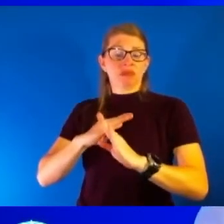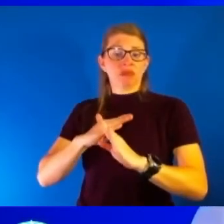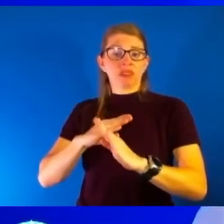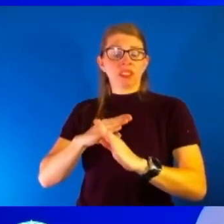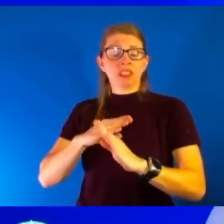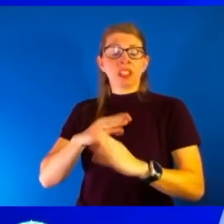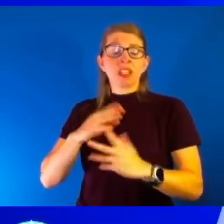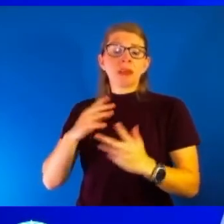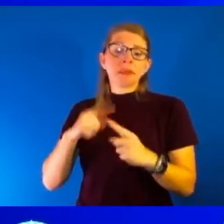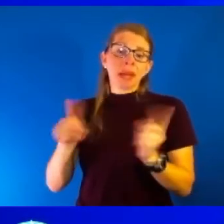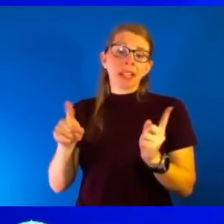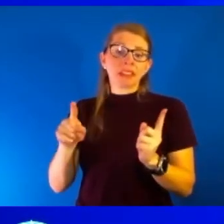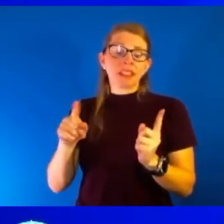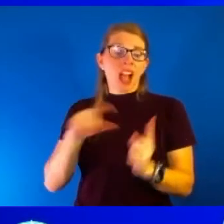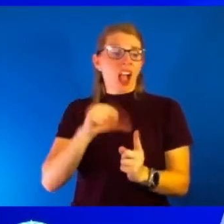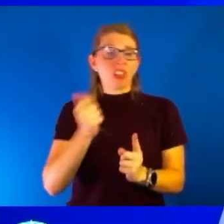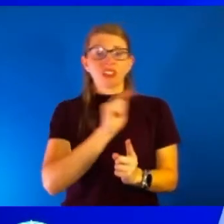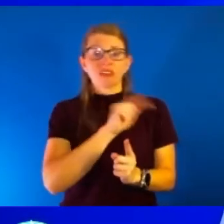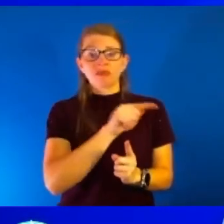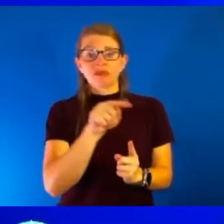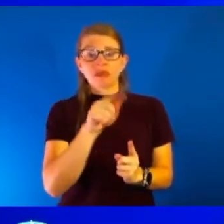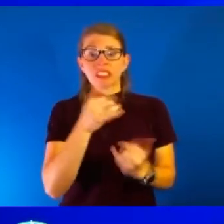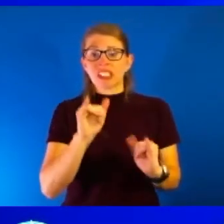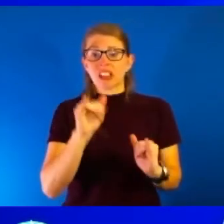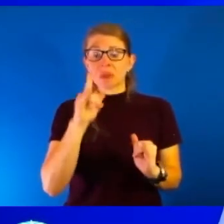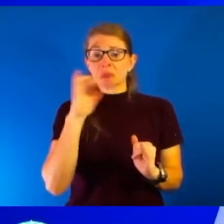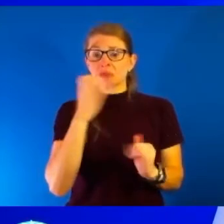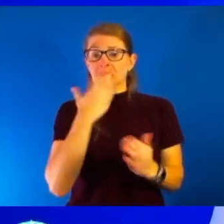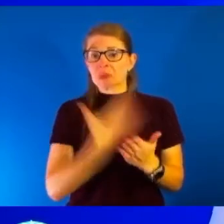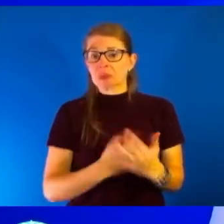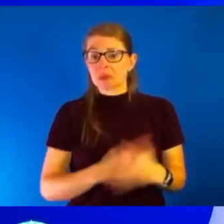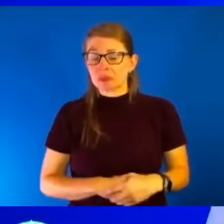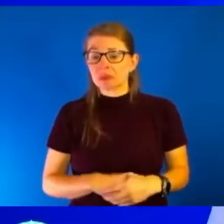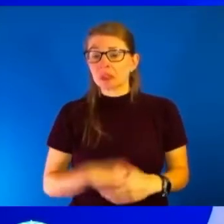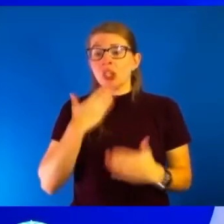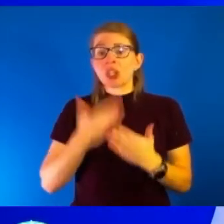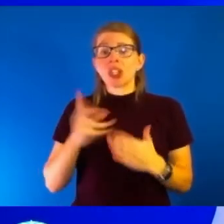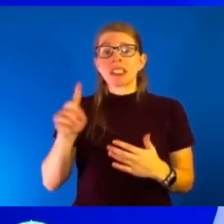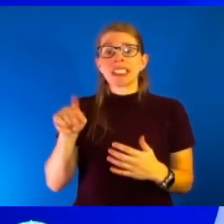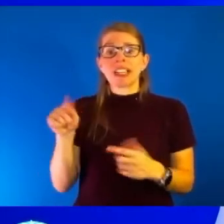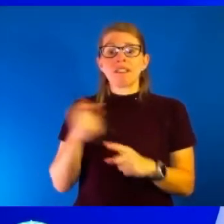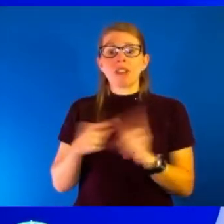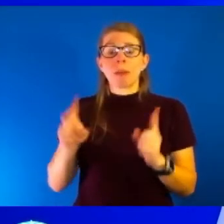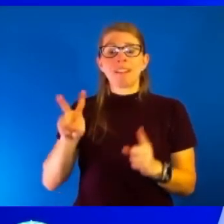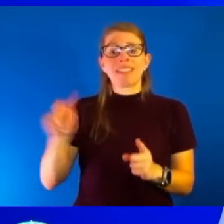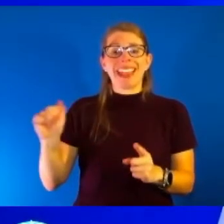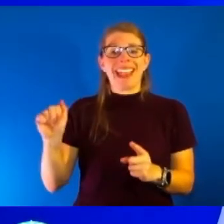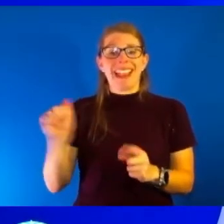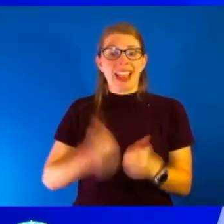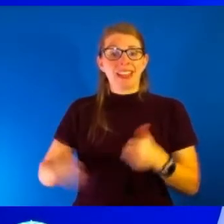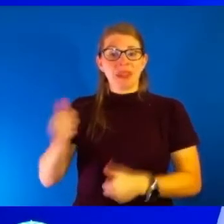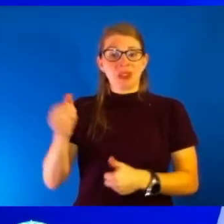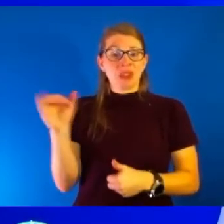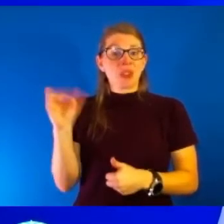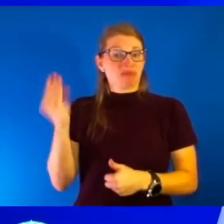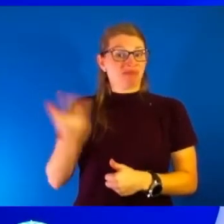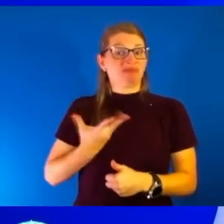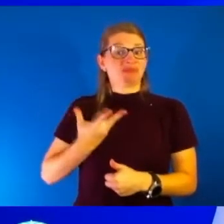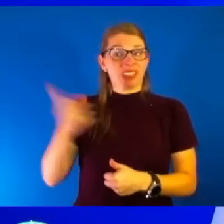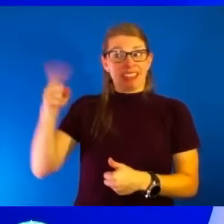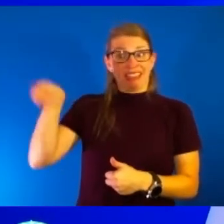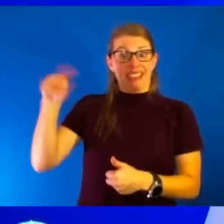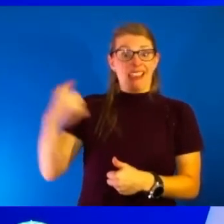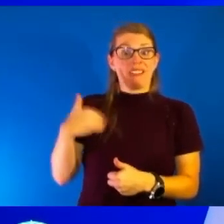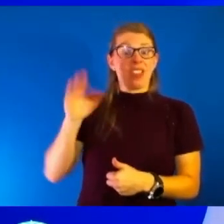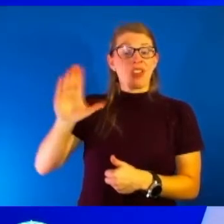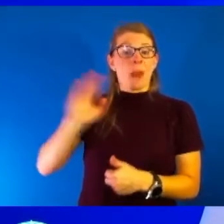everybody else, it still looks really good. We've also had some good data from our VA administration as well about what they have in their patients.